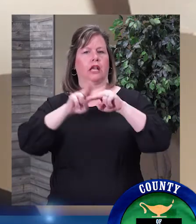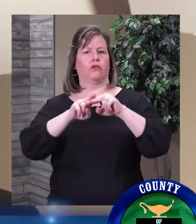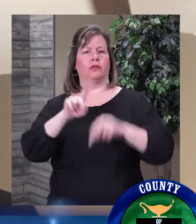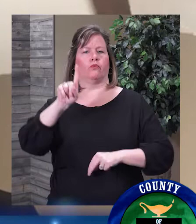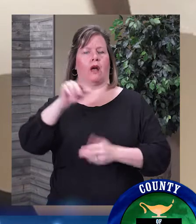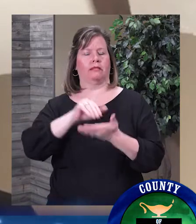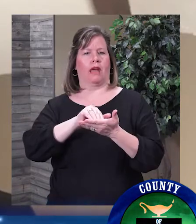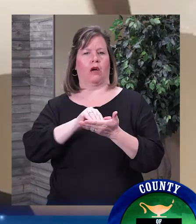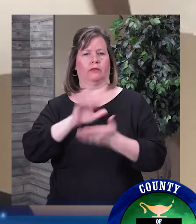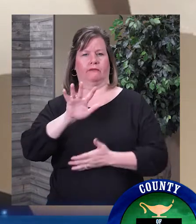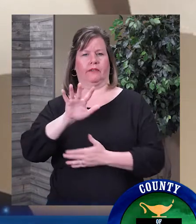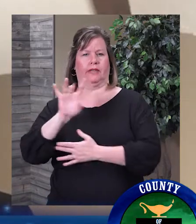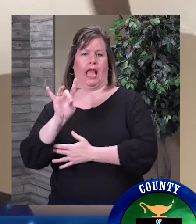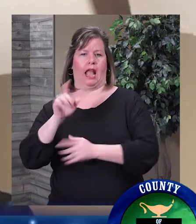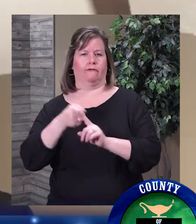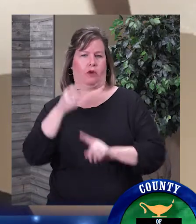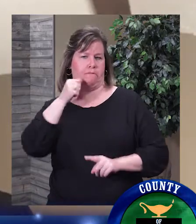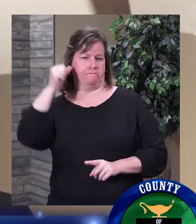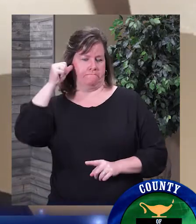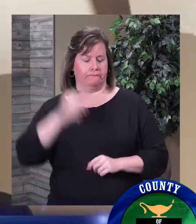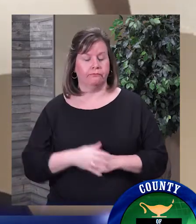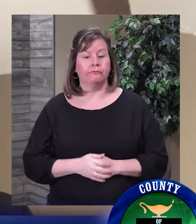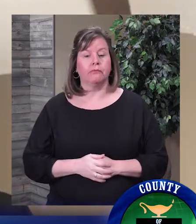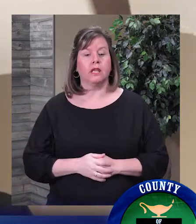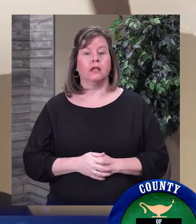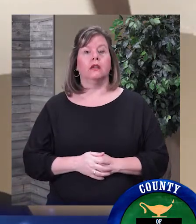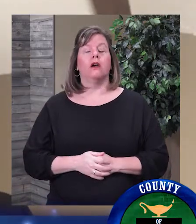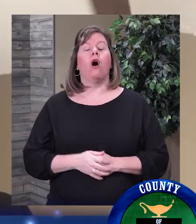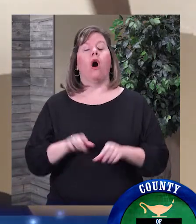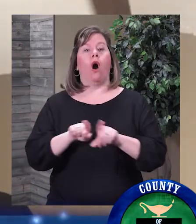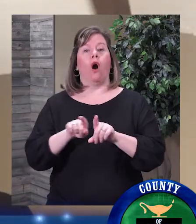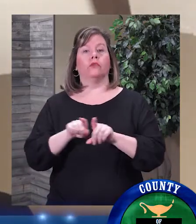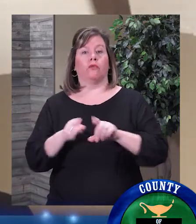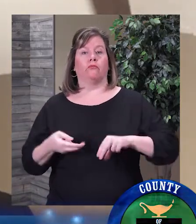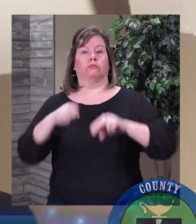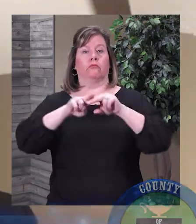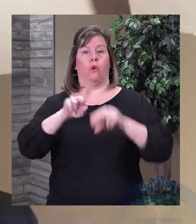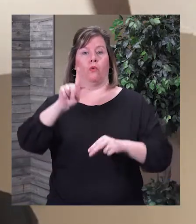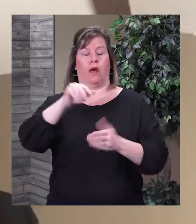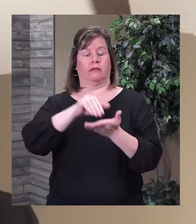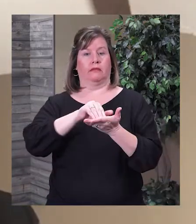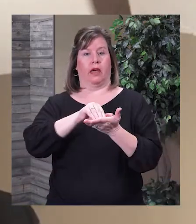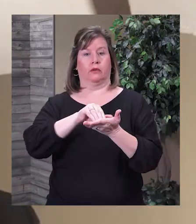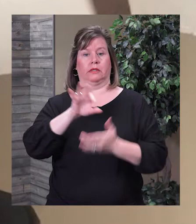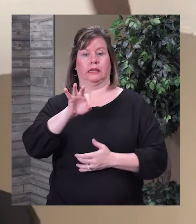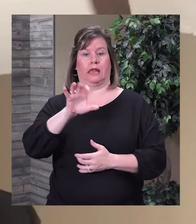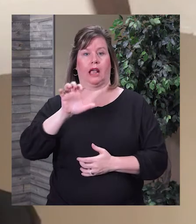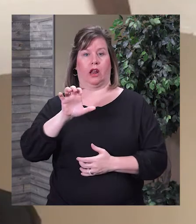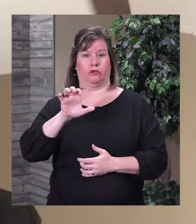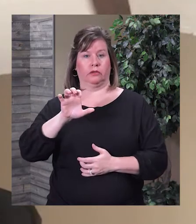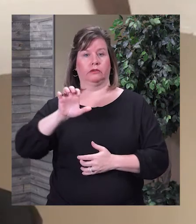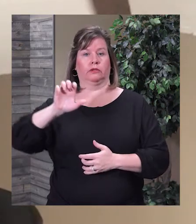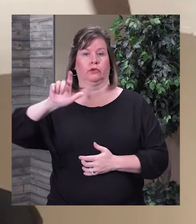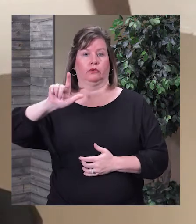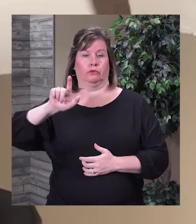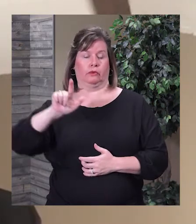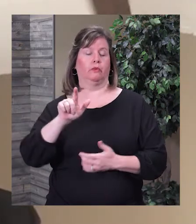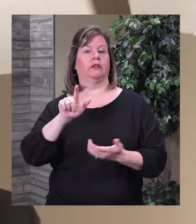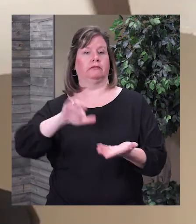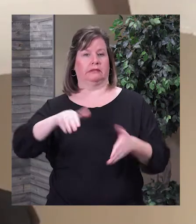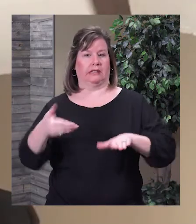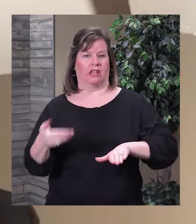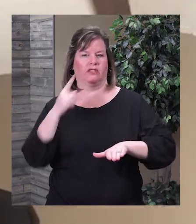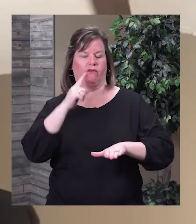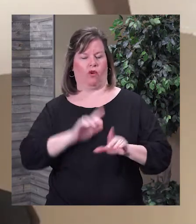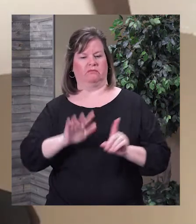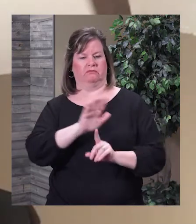,058 over the day before and statewide we're now up to 1,921 deaths. Here in Kent County